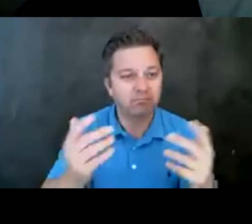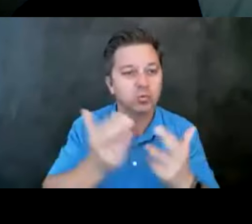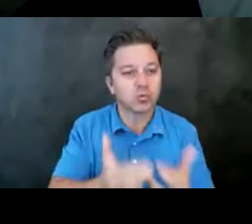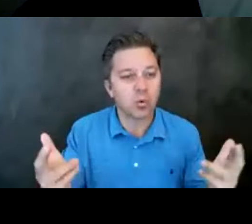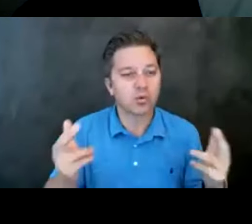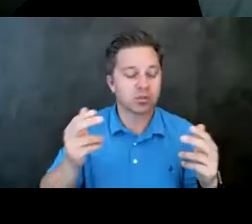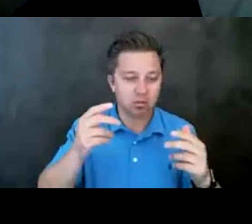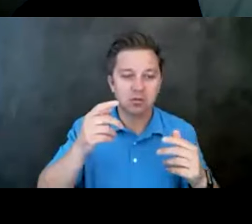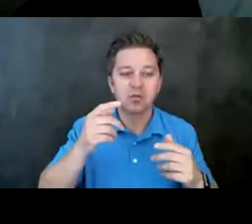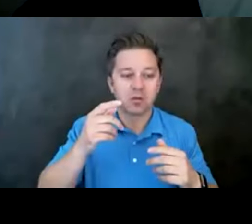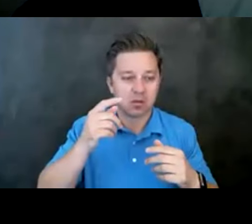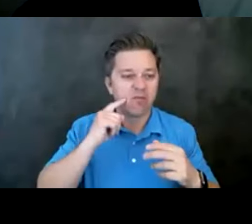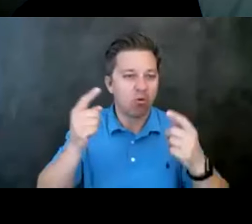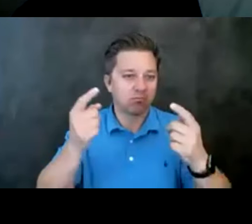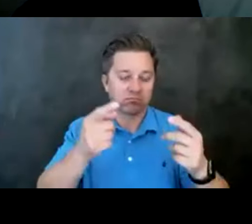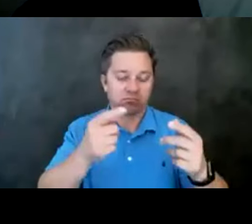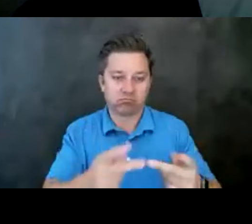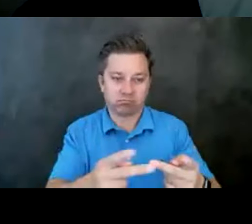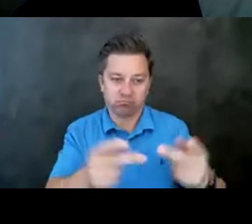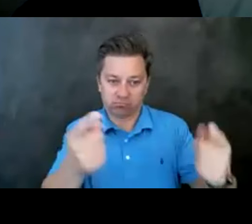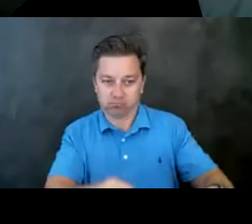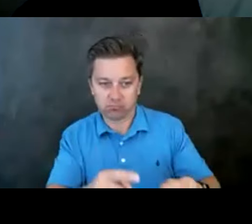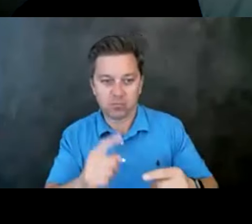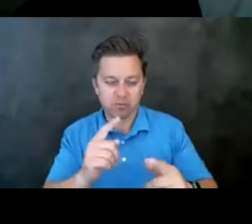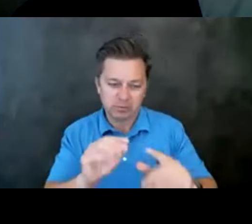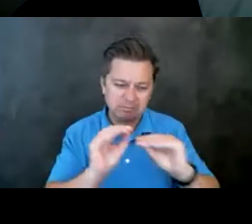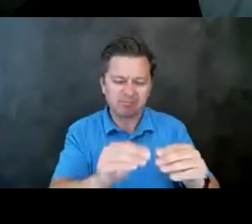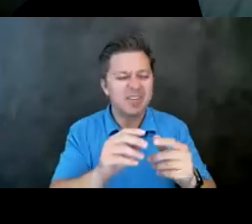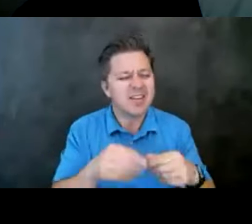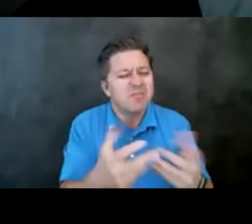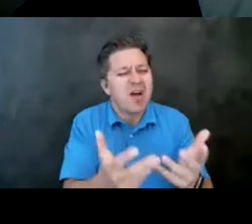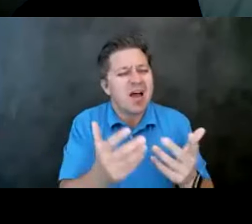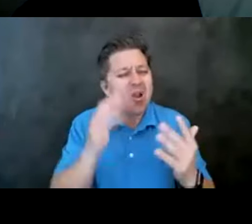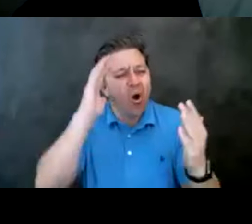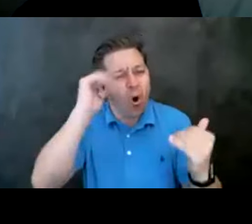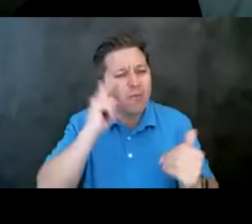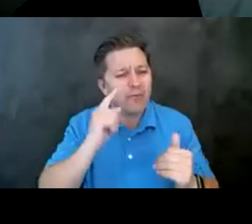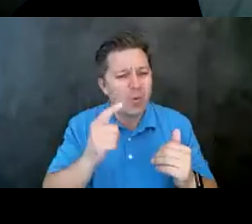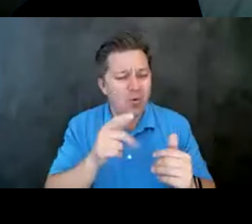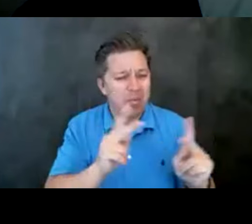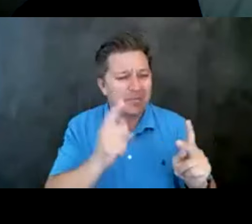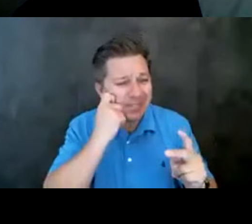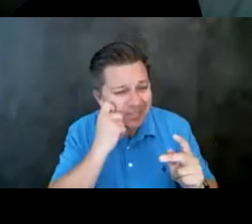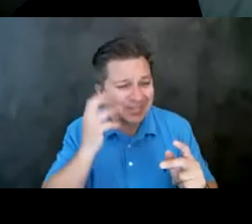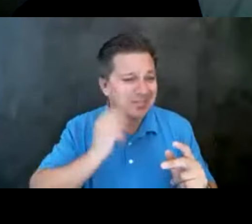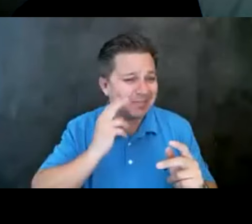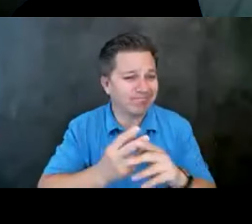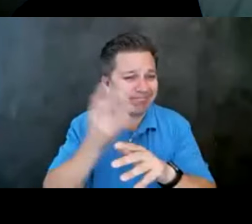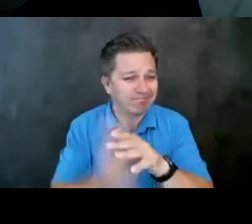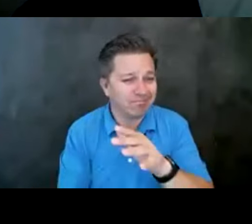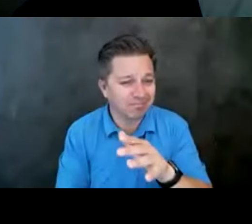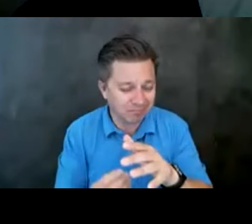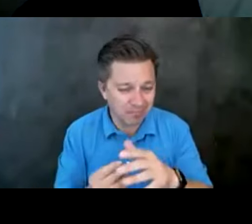um, um, install hope for newly bereaved. Um, we also plan on building a volunteer base to